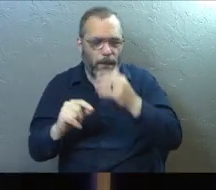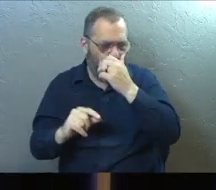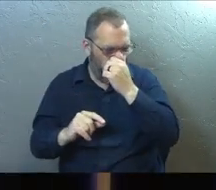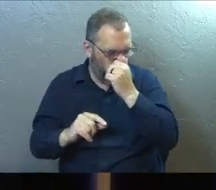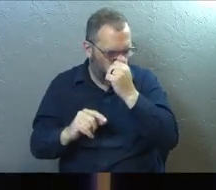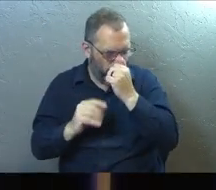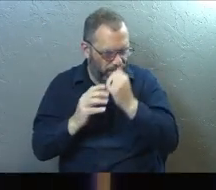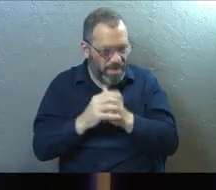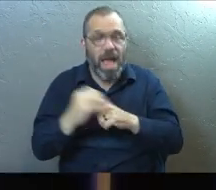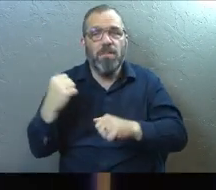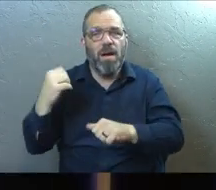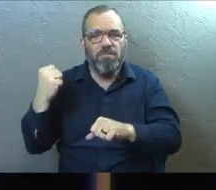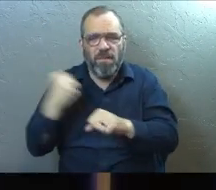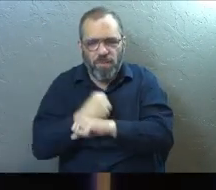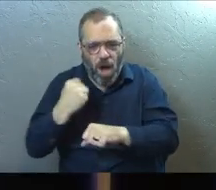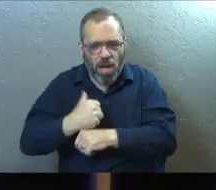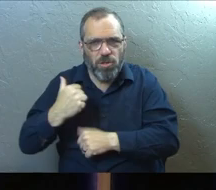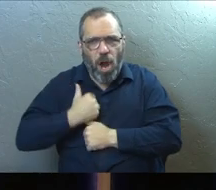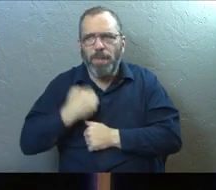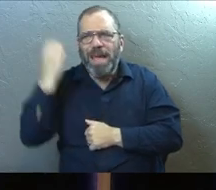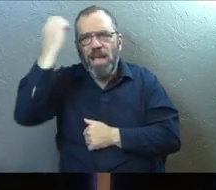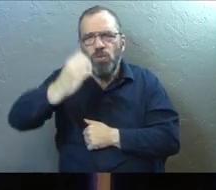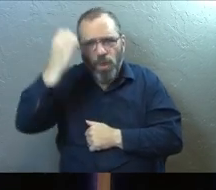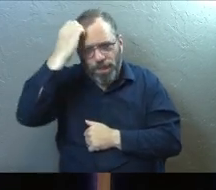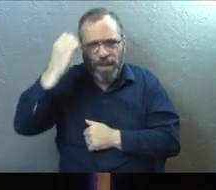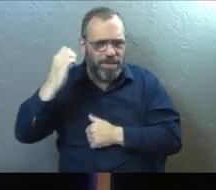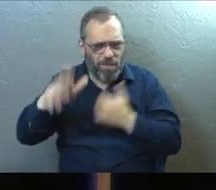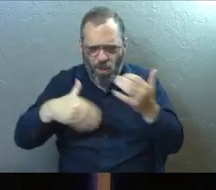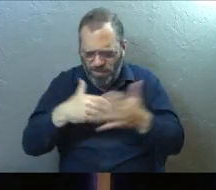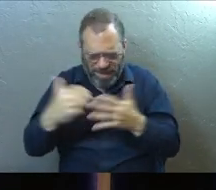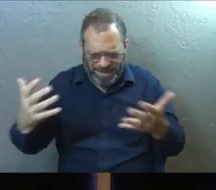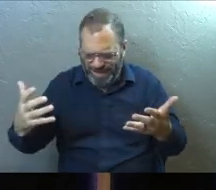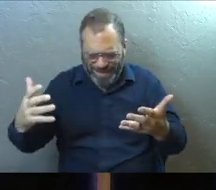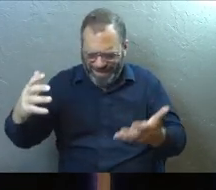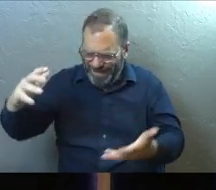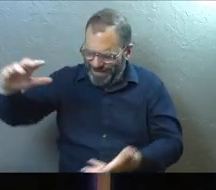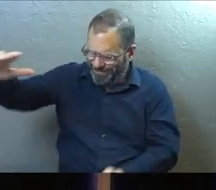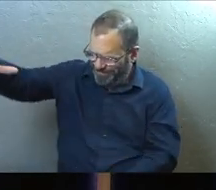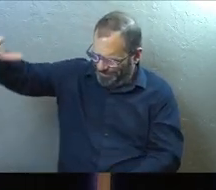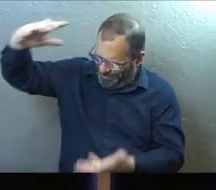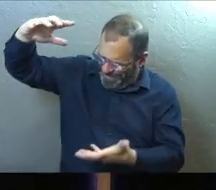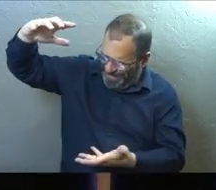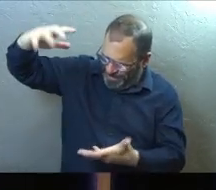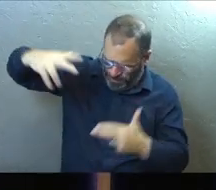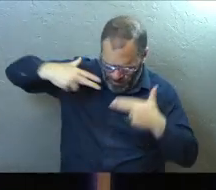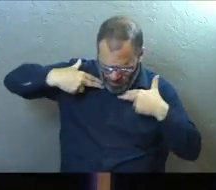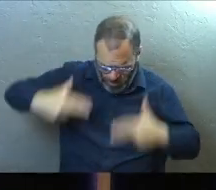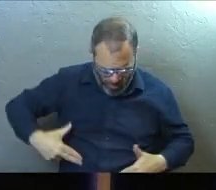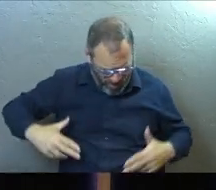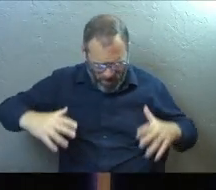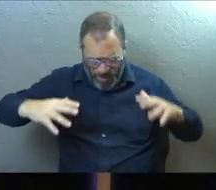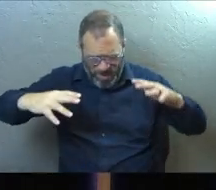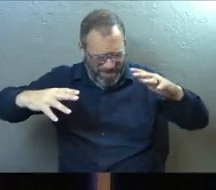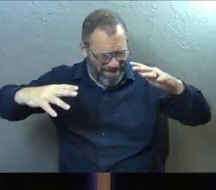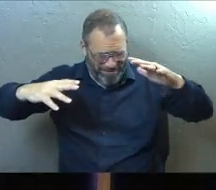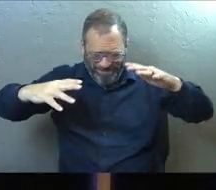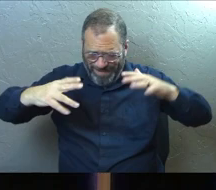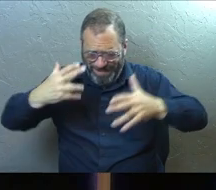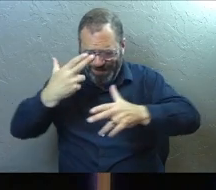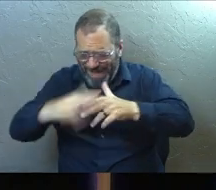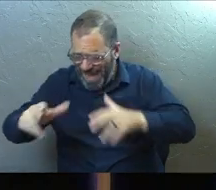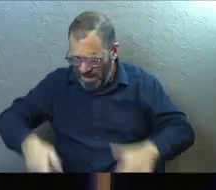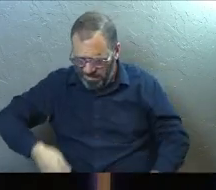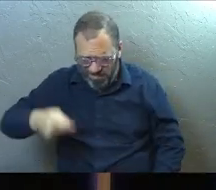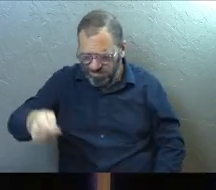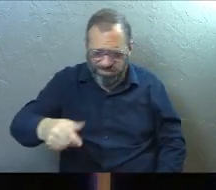fought in the army in the European theater and came back with all of this, this stuff, you know, and his uniform and, and, and this knife